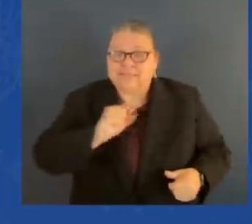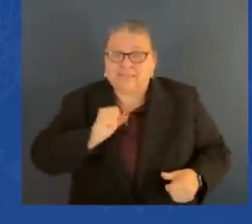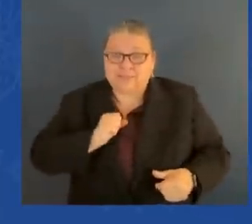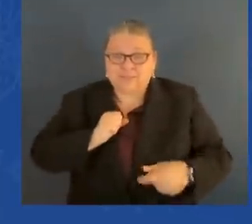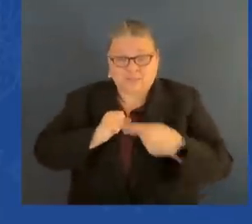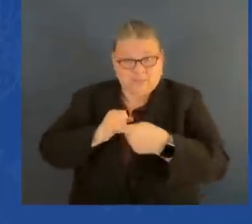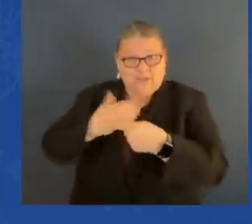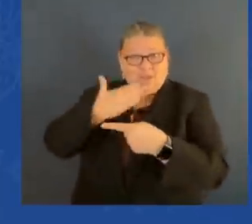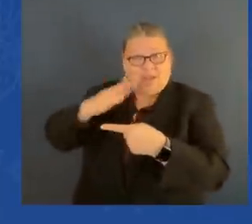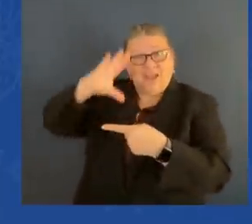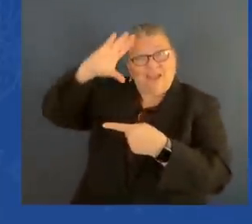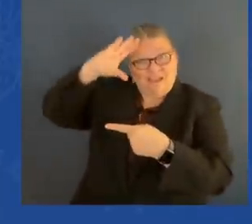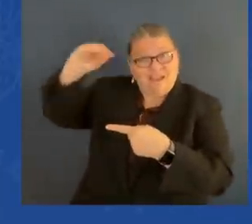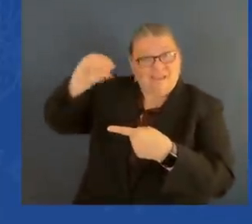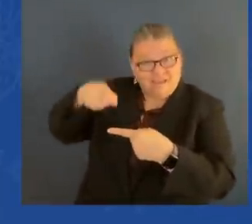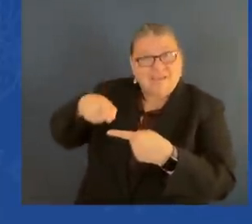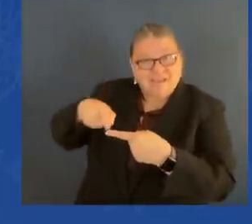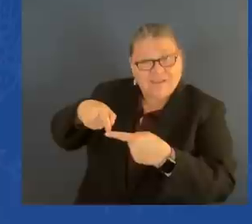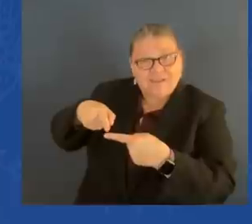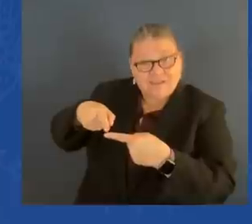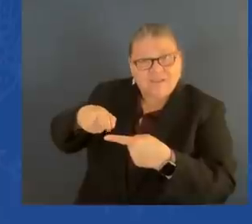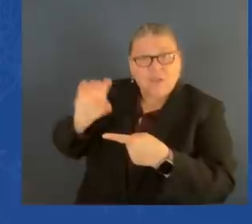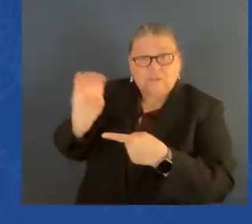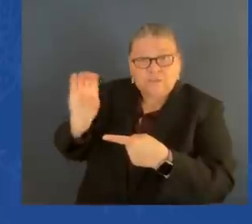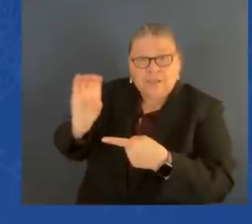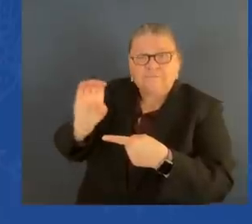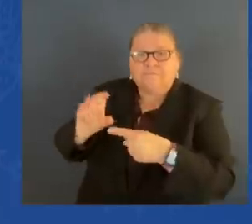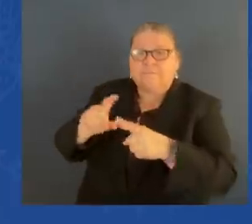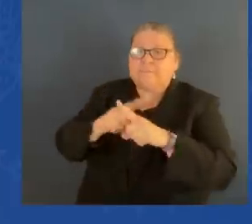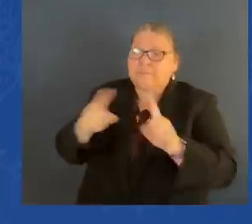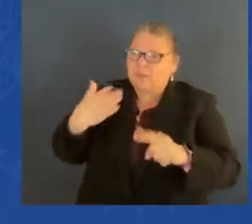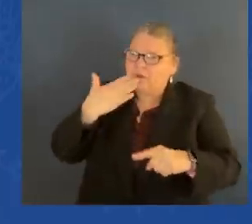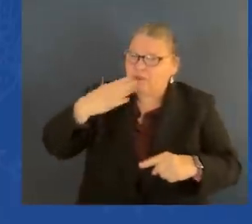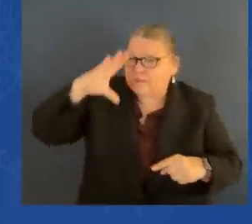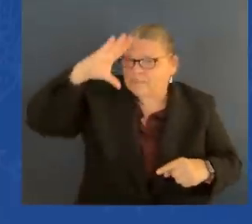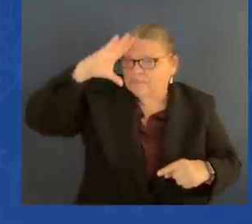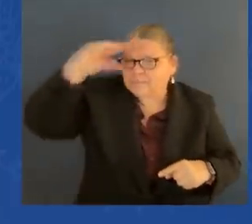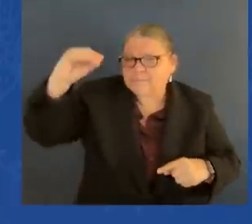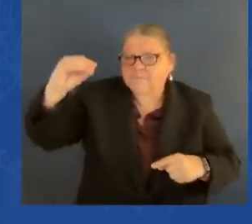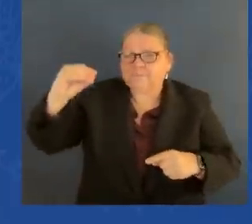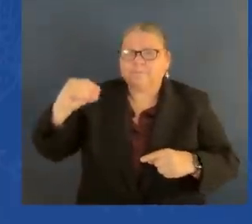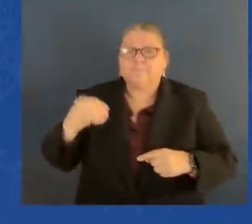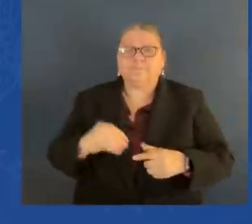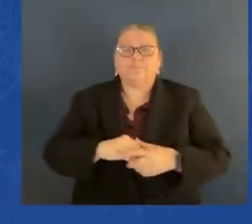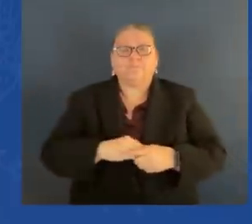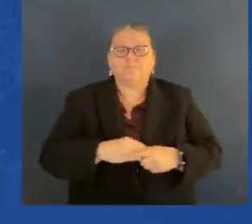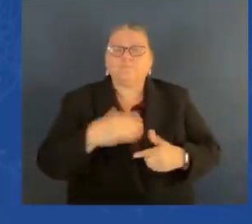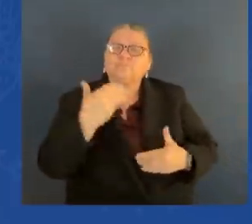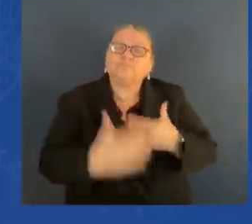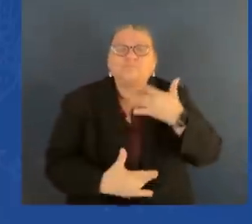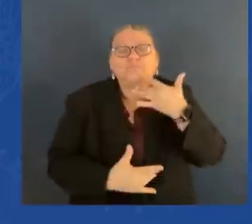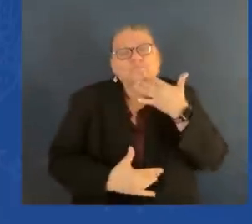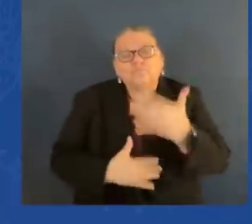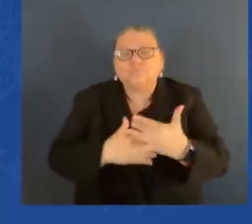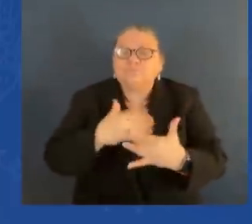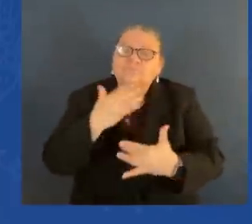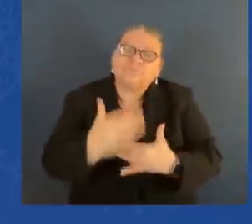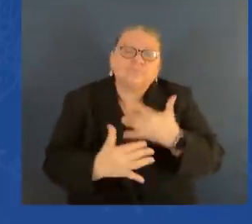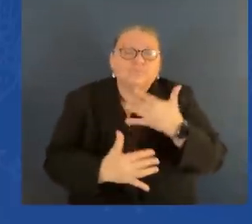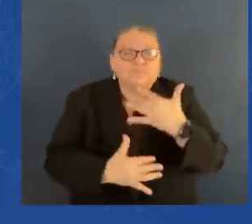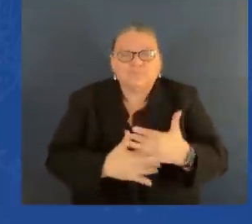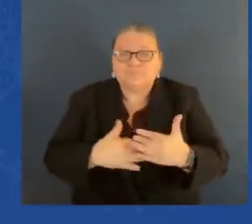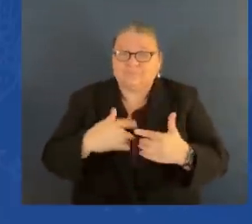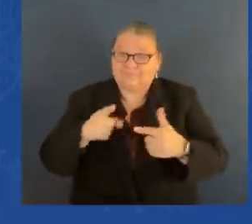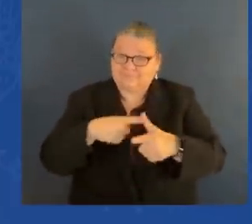And one thing led to another, and I ended up being asked to run for the Senate. I had no intention of running for the